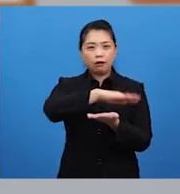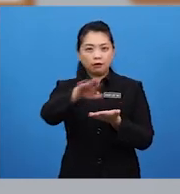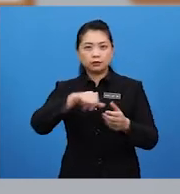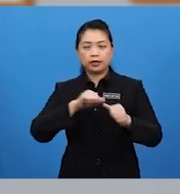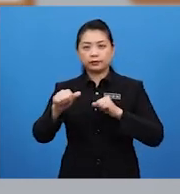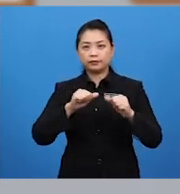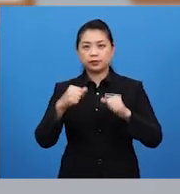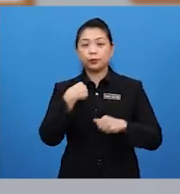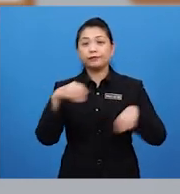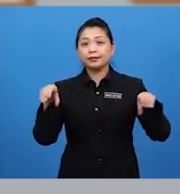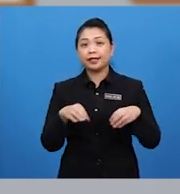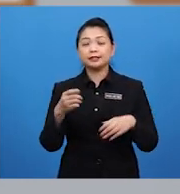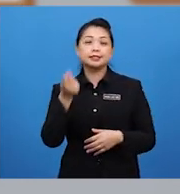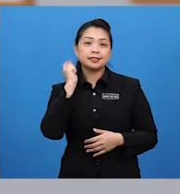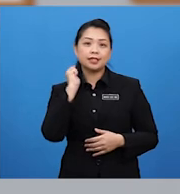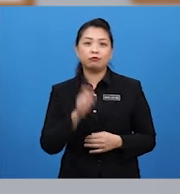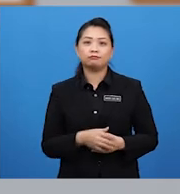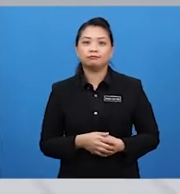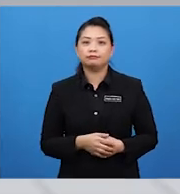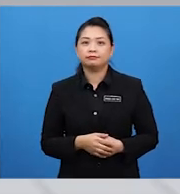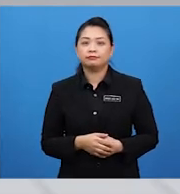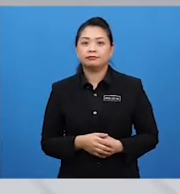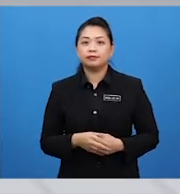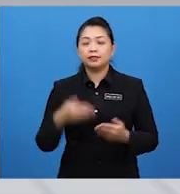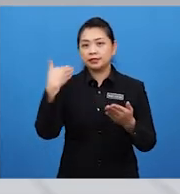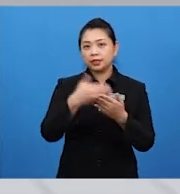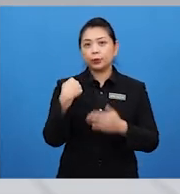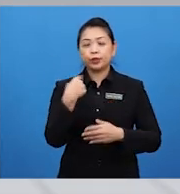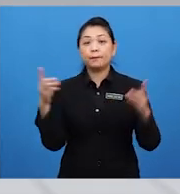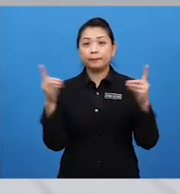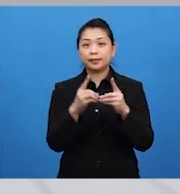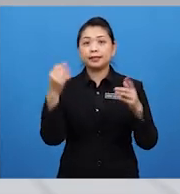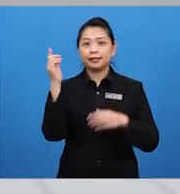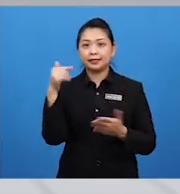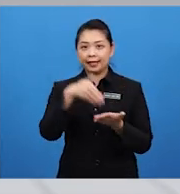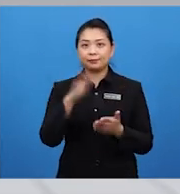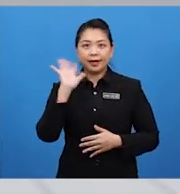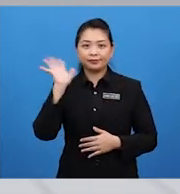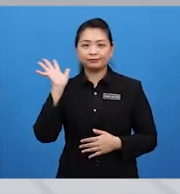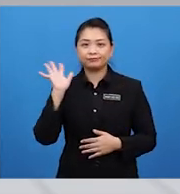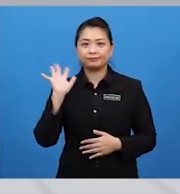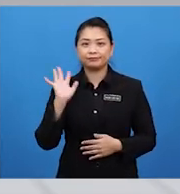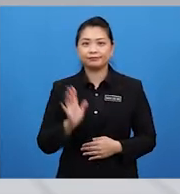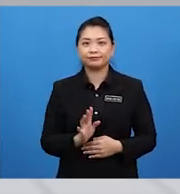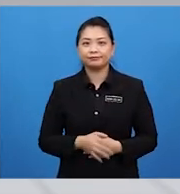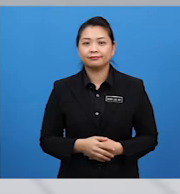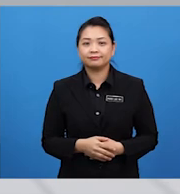we've done together just now Till we meet again Bye Bye